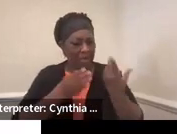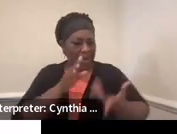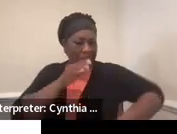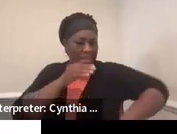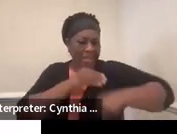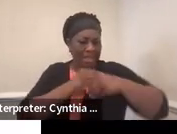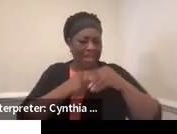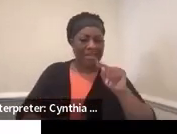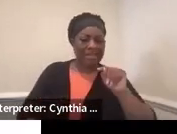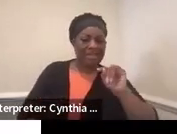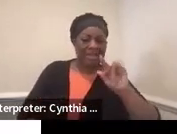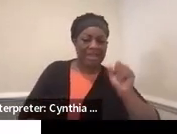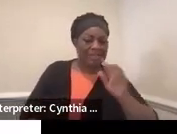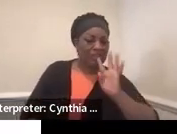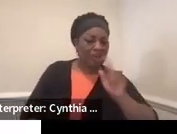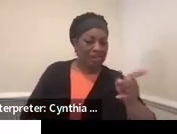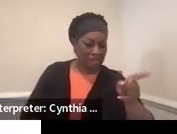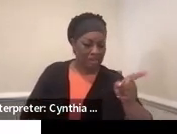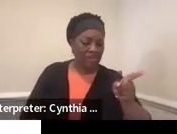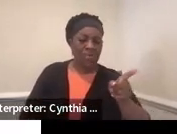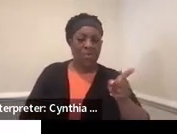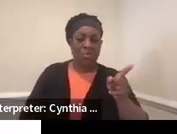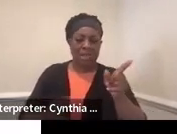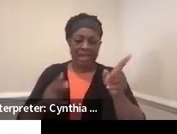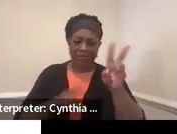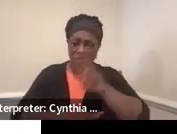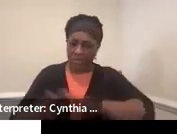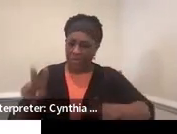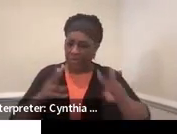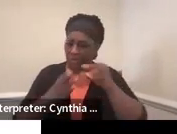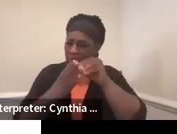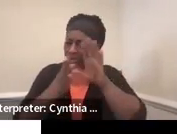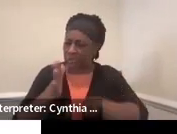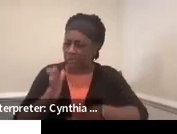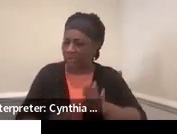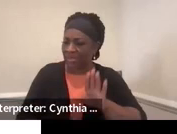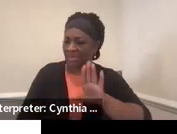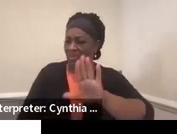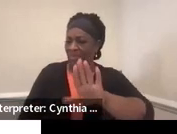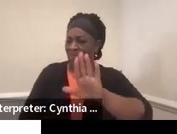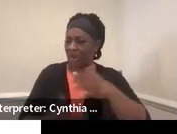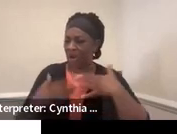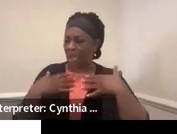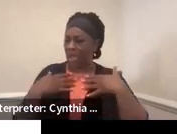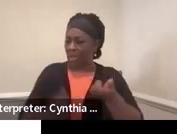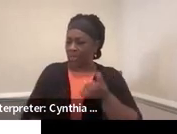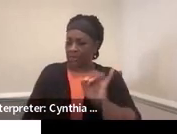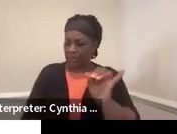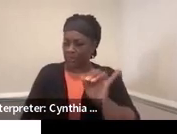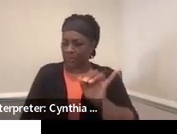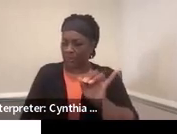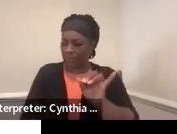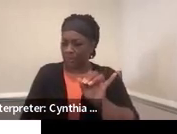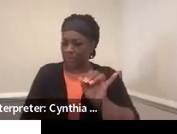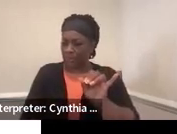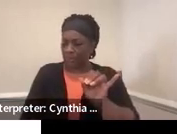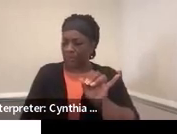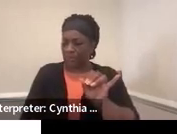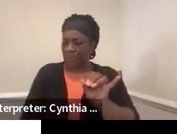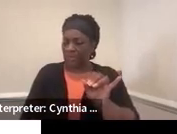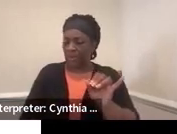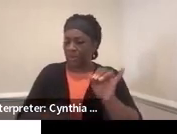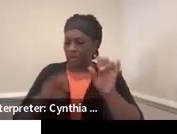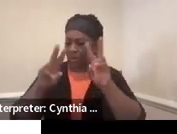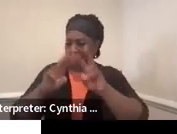that we also have to look at the student's health. So doing a health assessment,